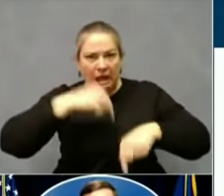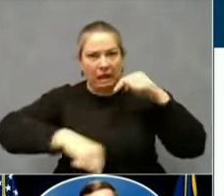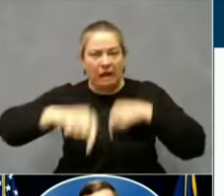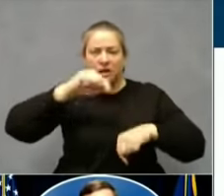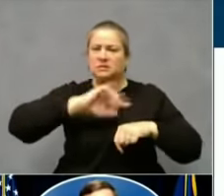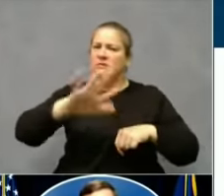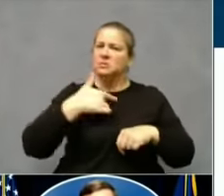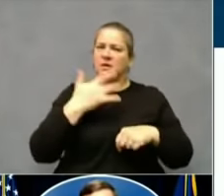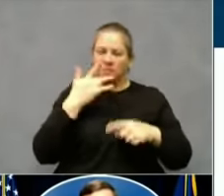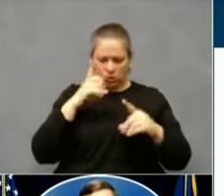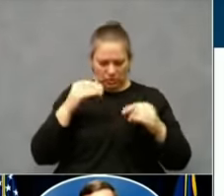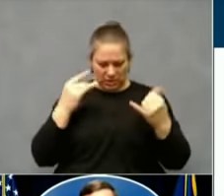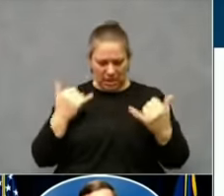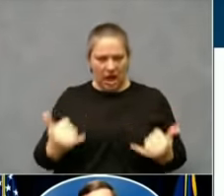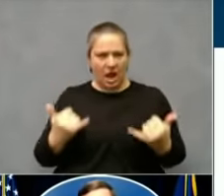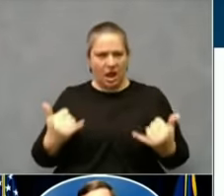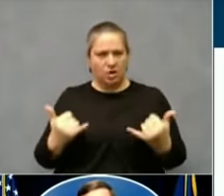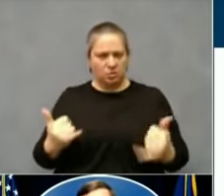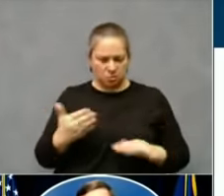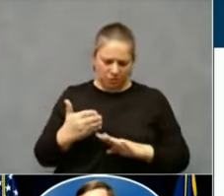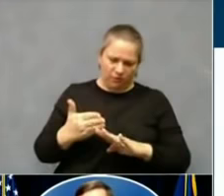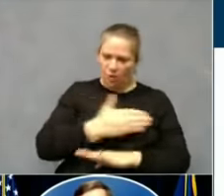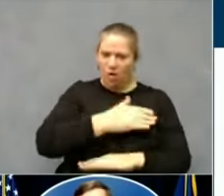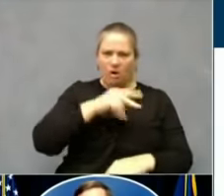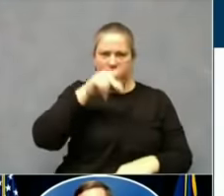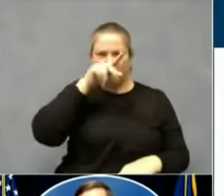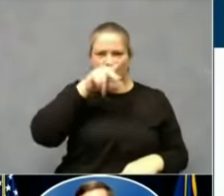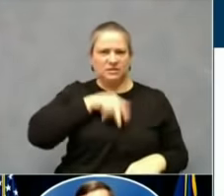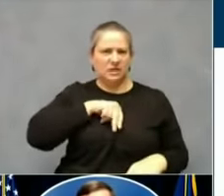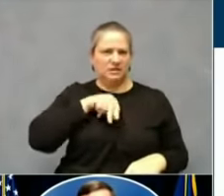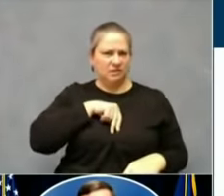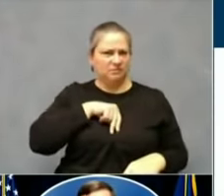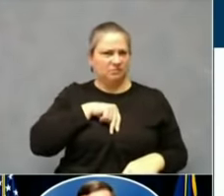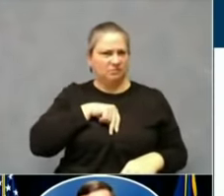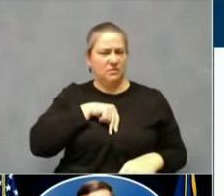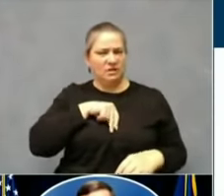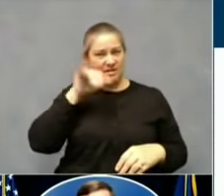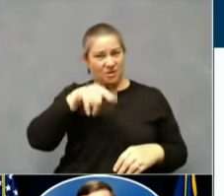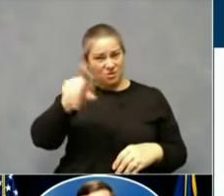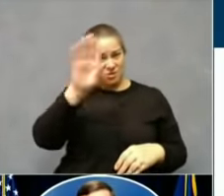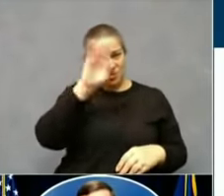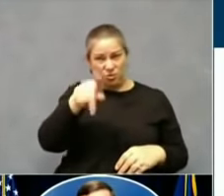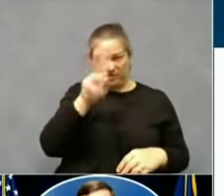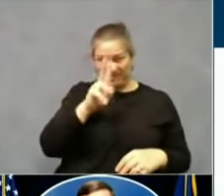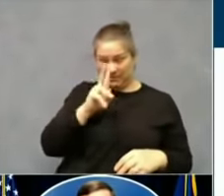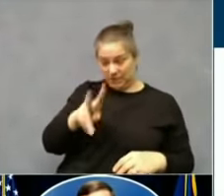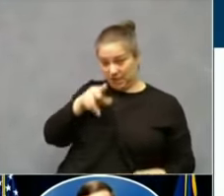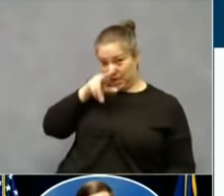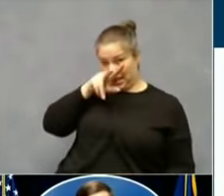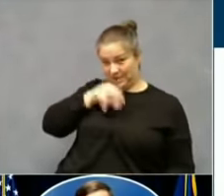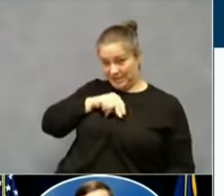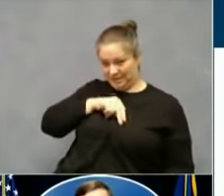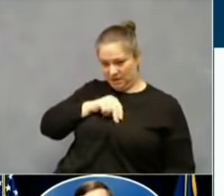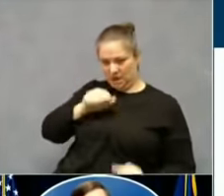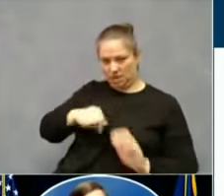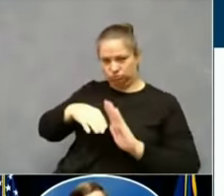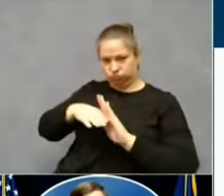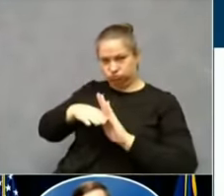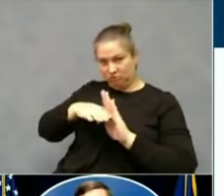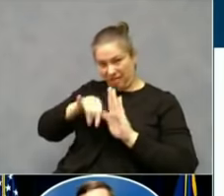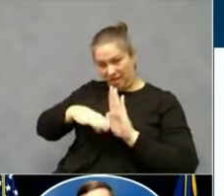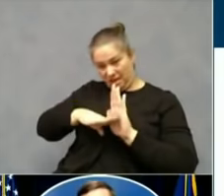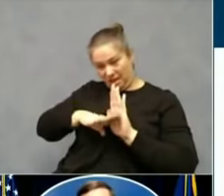Thanksgiving is critical to make sure the search that we all expect to see afterwards to make sure that